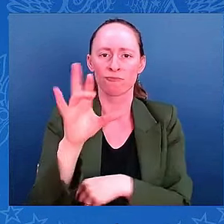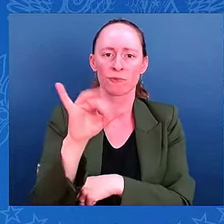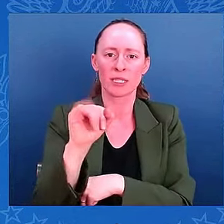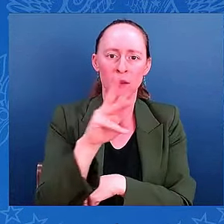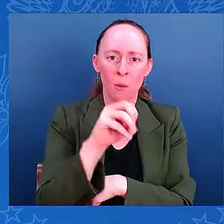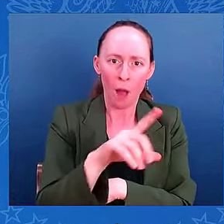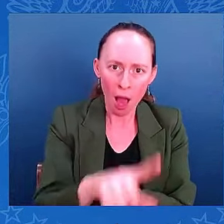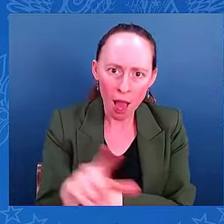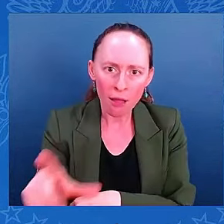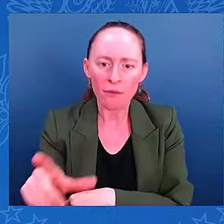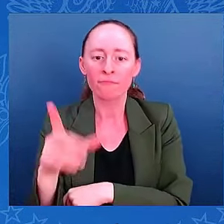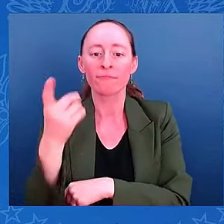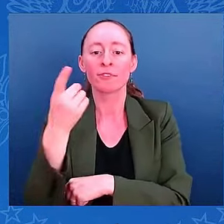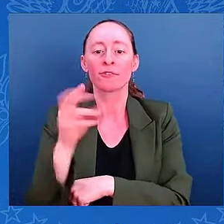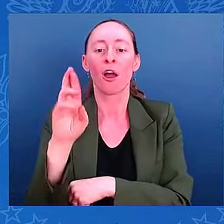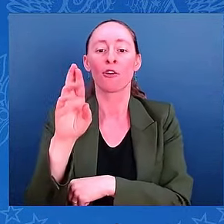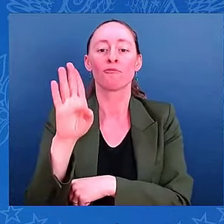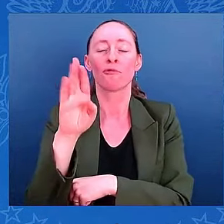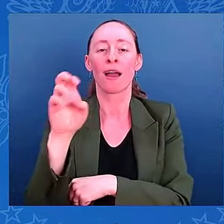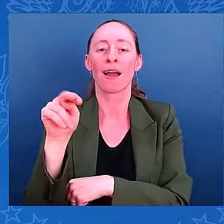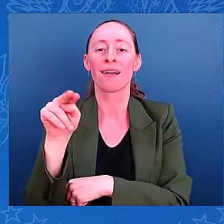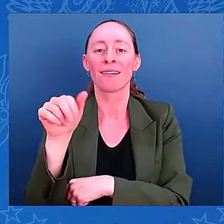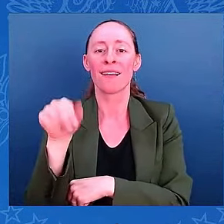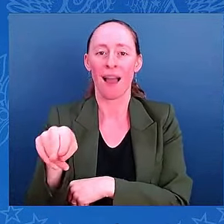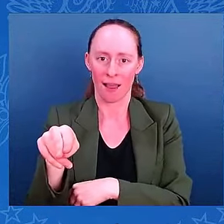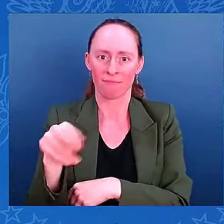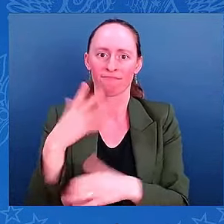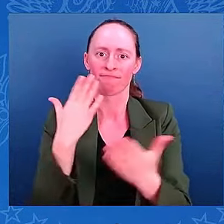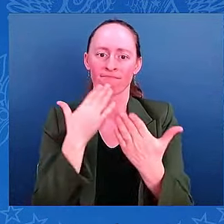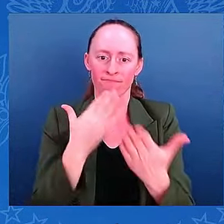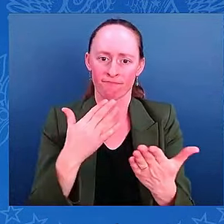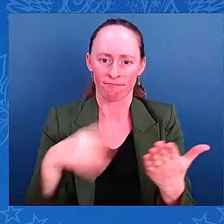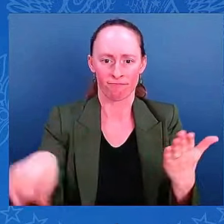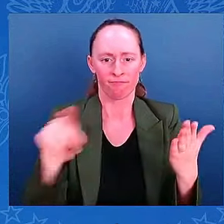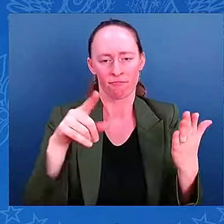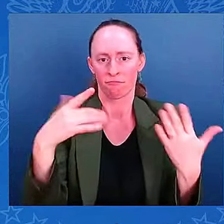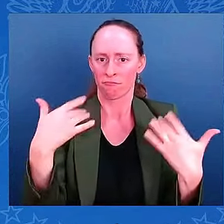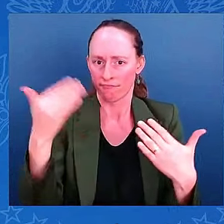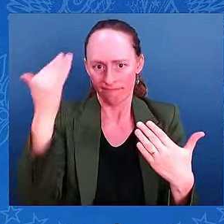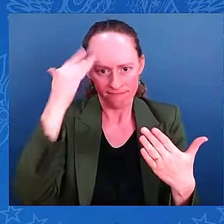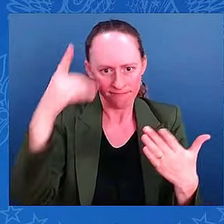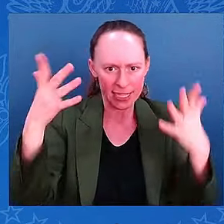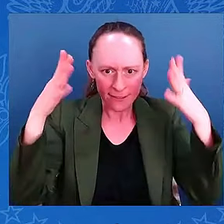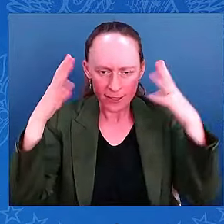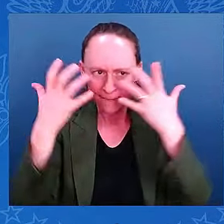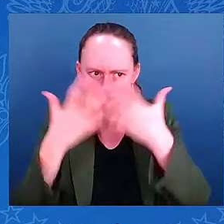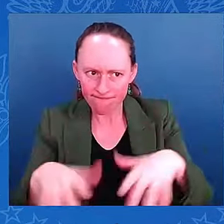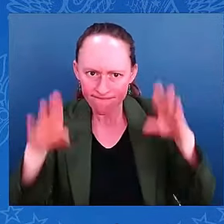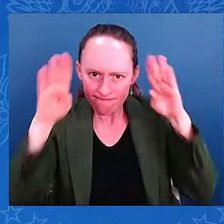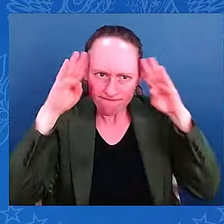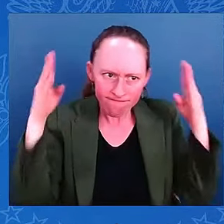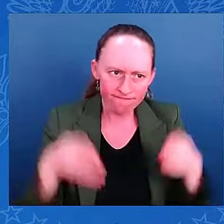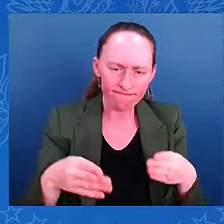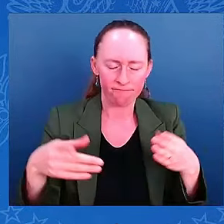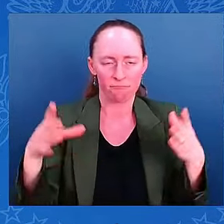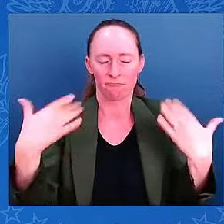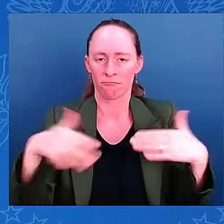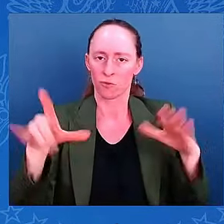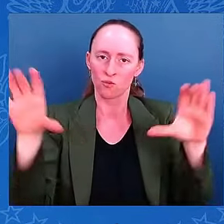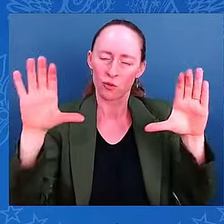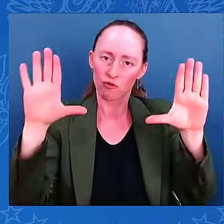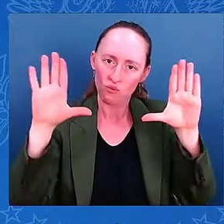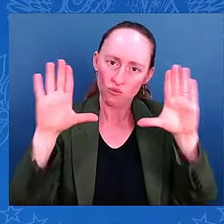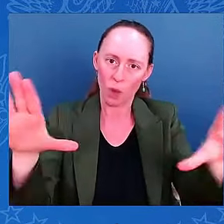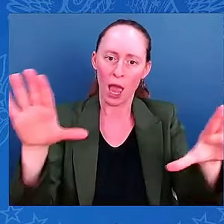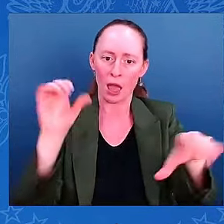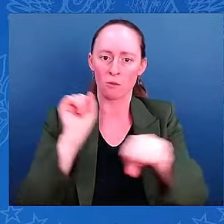focused on this and on it with such great forecast the whole way. I just wish we could minimize those impacts, but that doesn't look like what's going to happen.